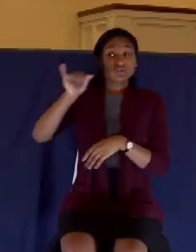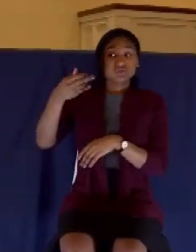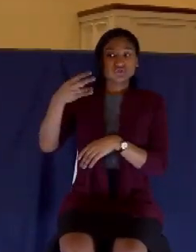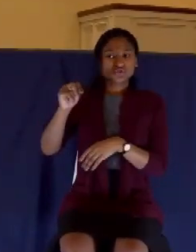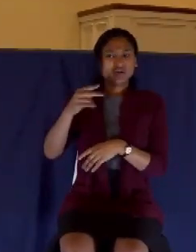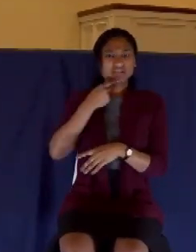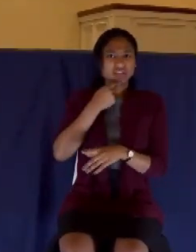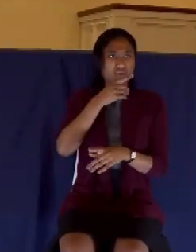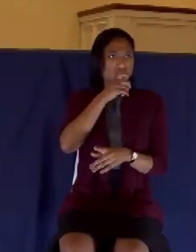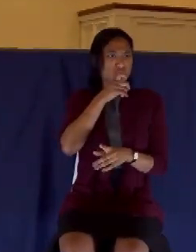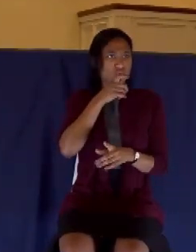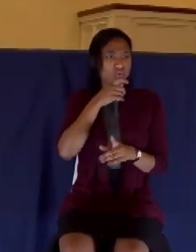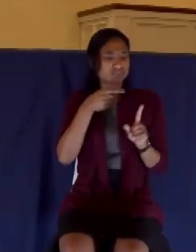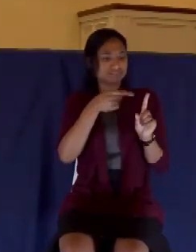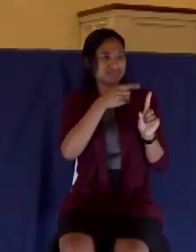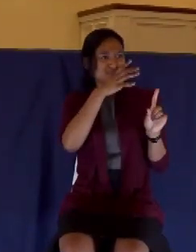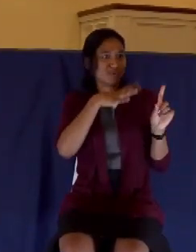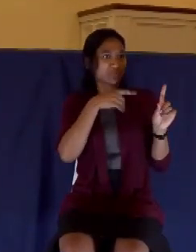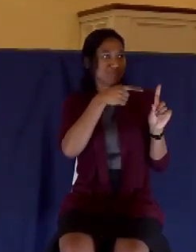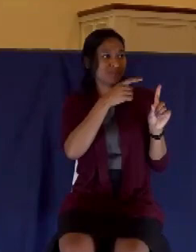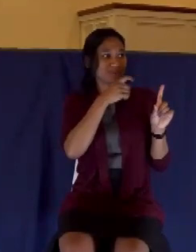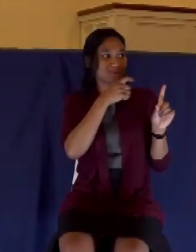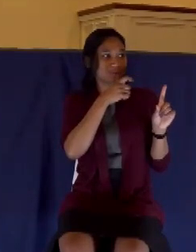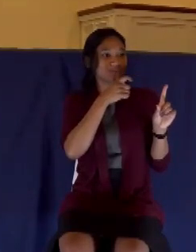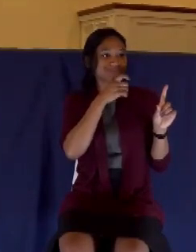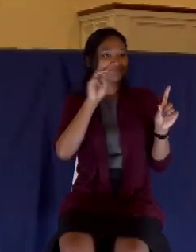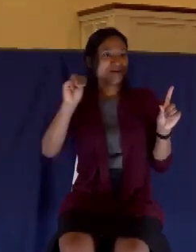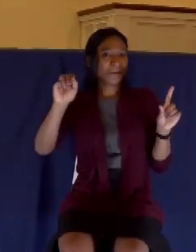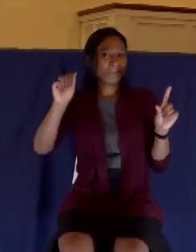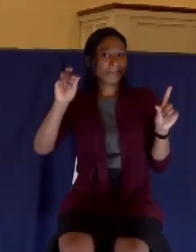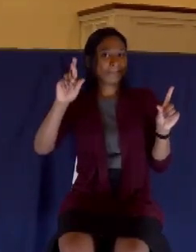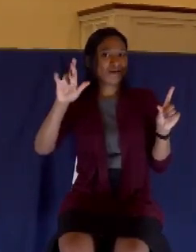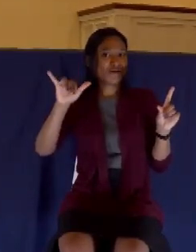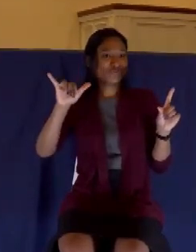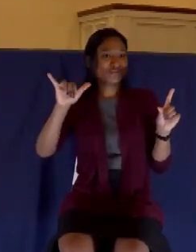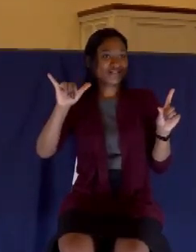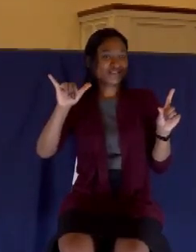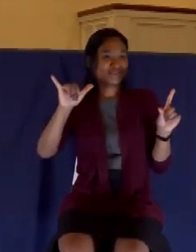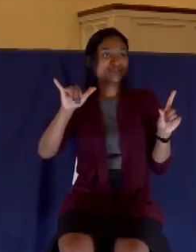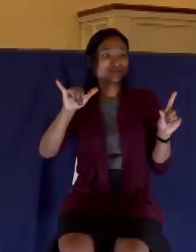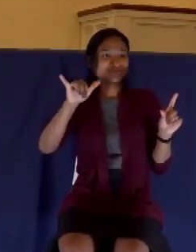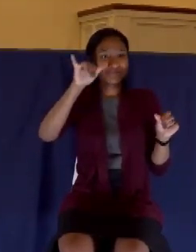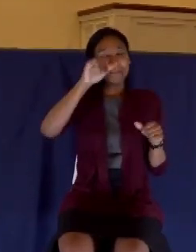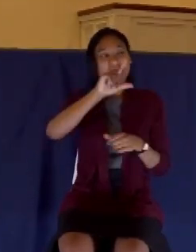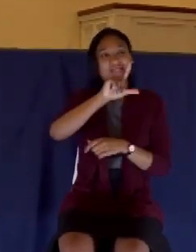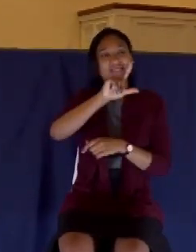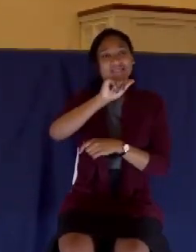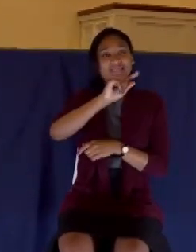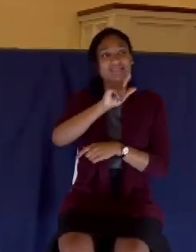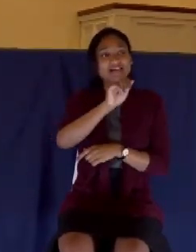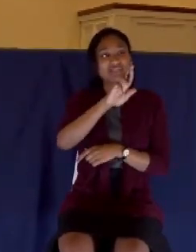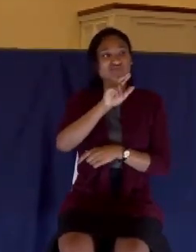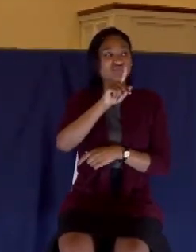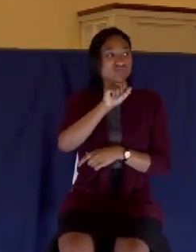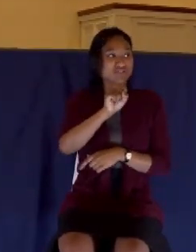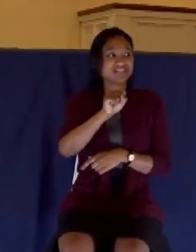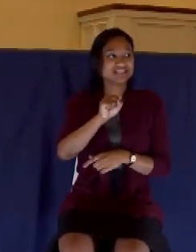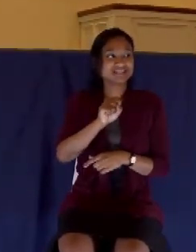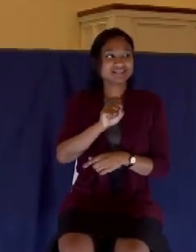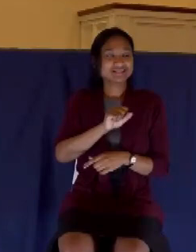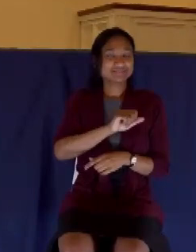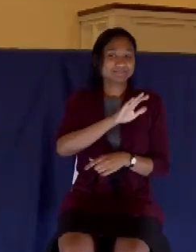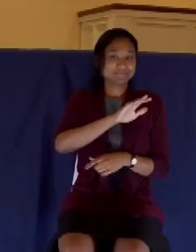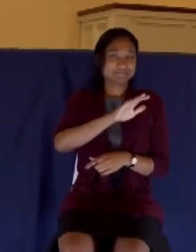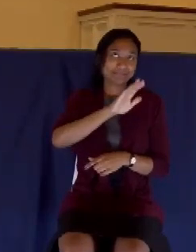John's Gospel, she's given a name. Her name is Mary. She is, again, the sister of Lazarus. Every time we see Mary in the